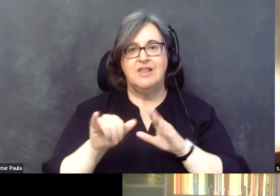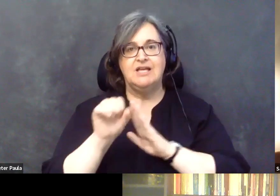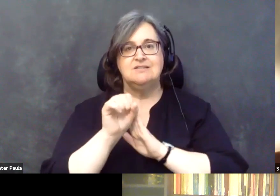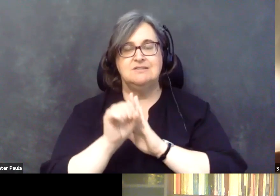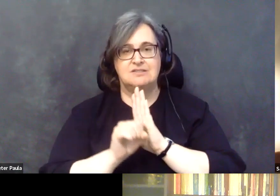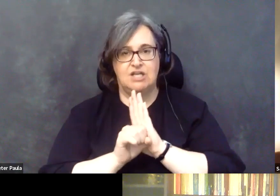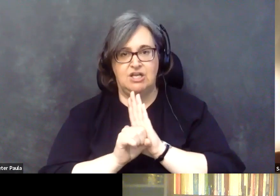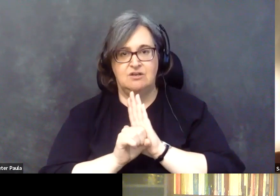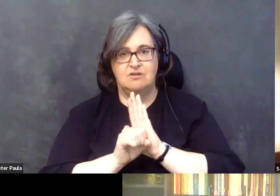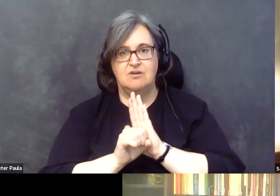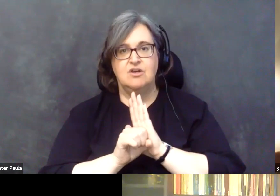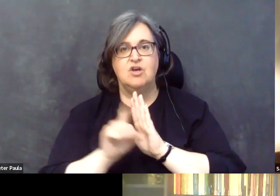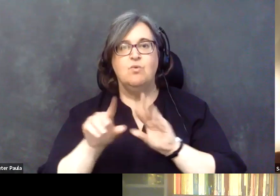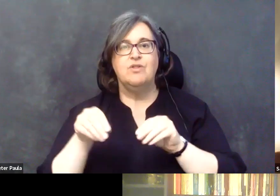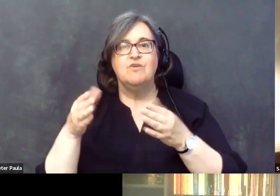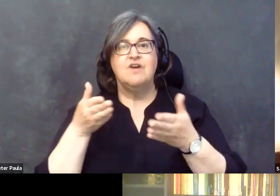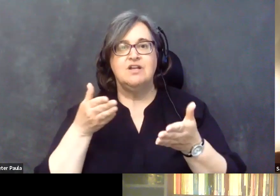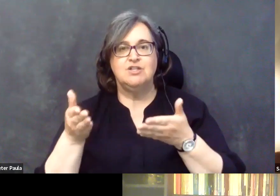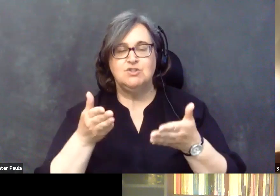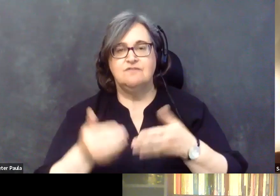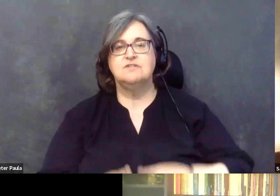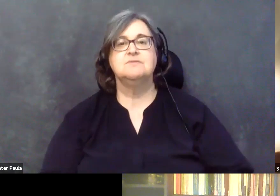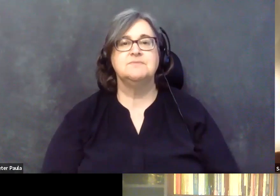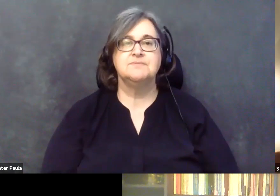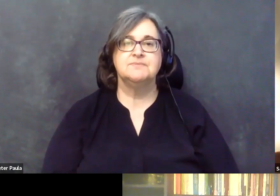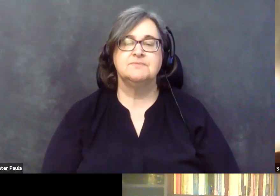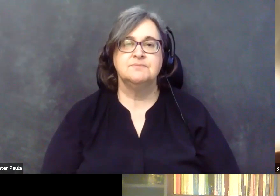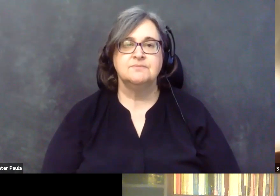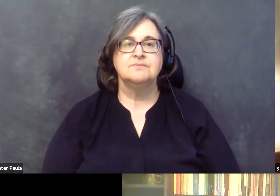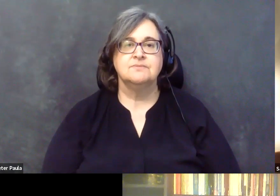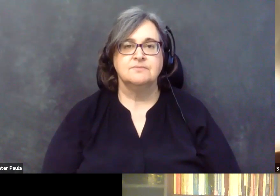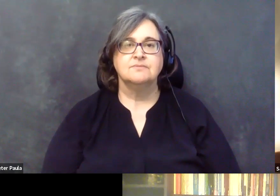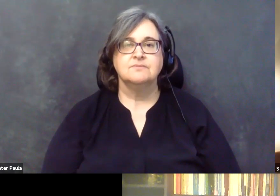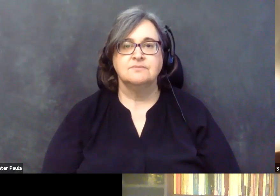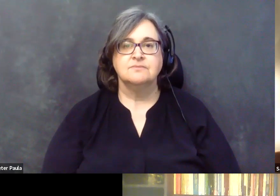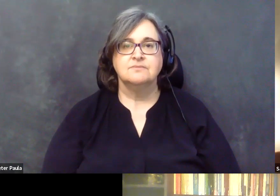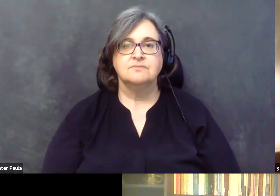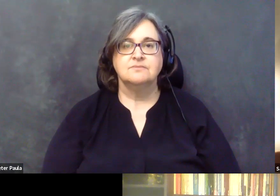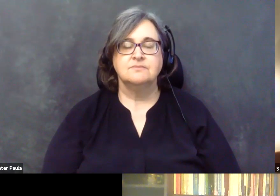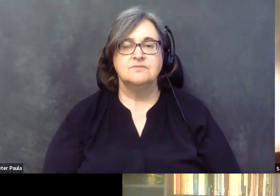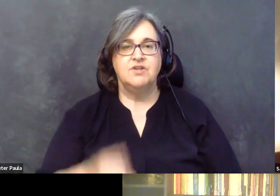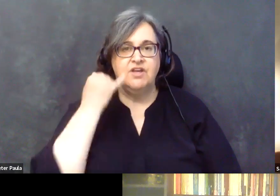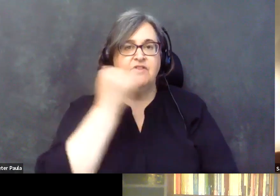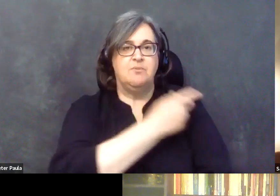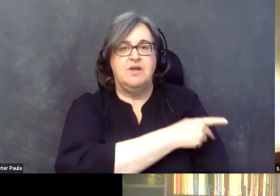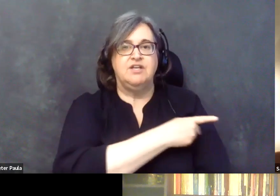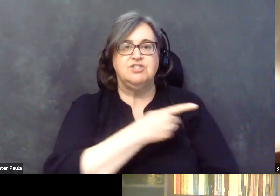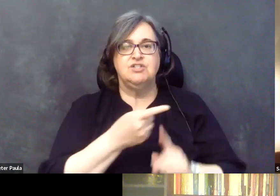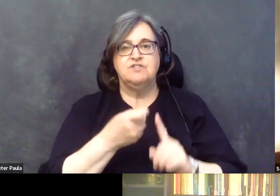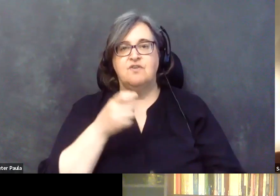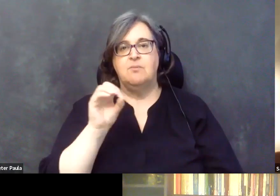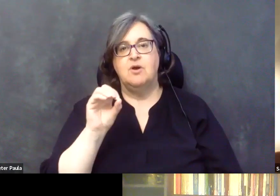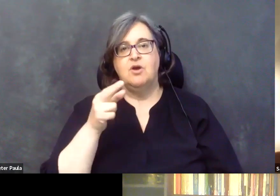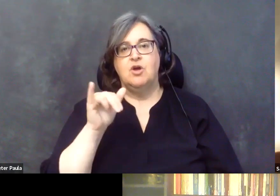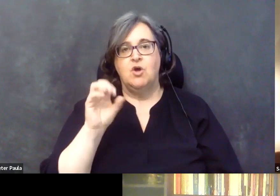uh, where they're providing the services. Uh, so basically the patient is from Ohio. The provider had to